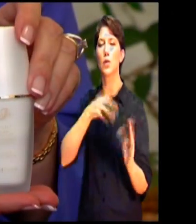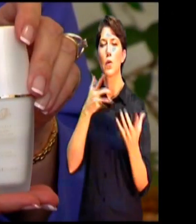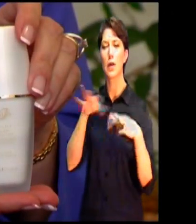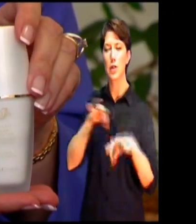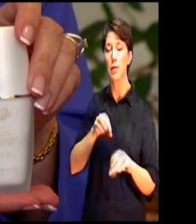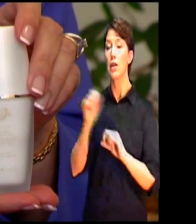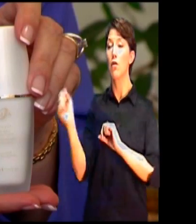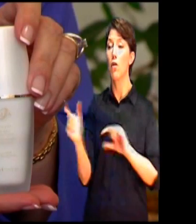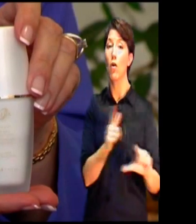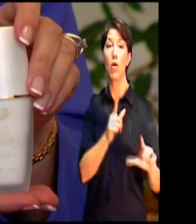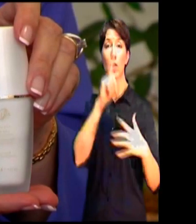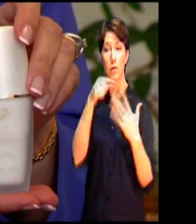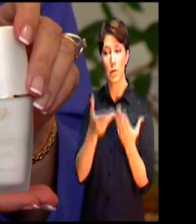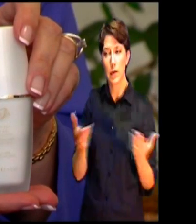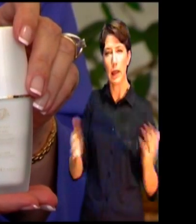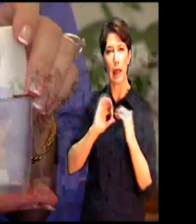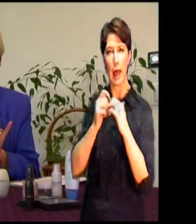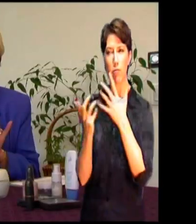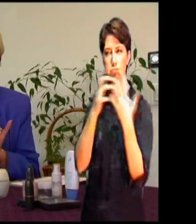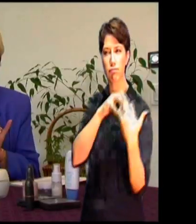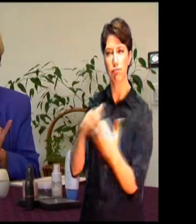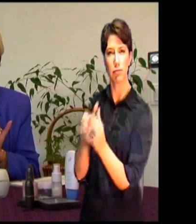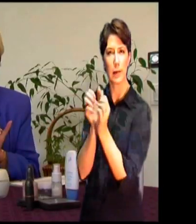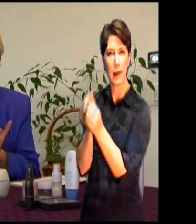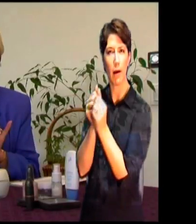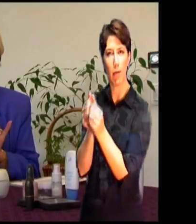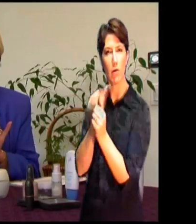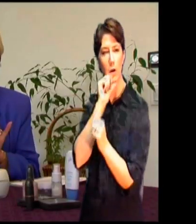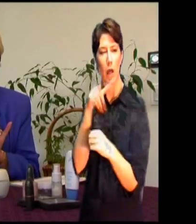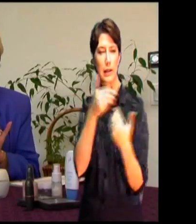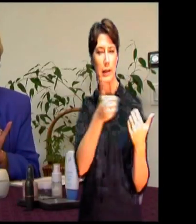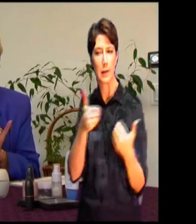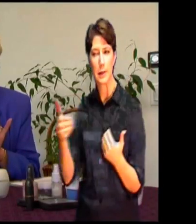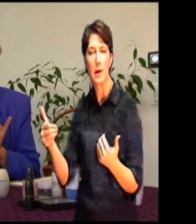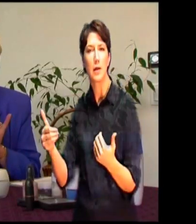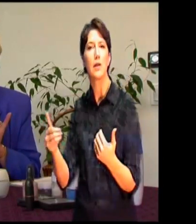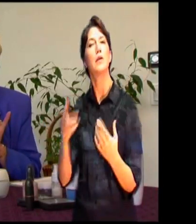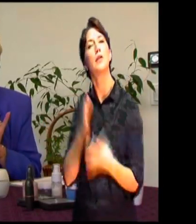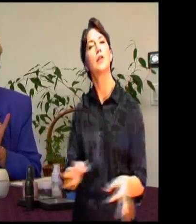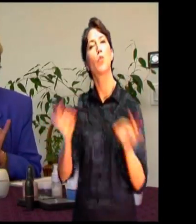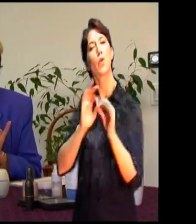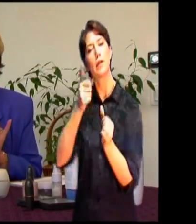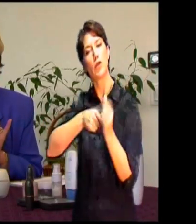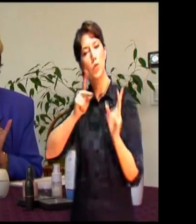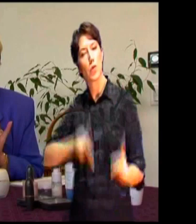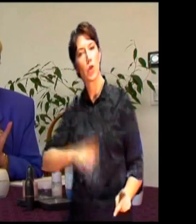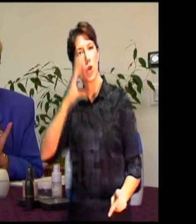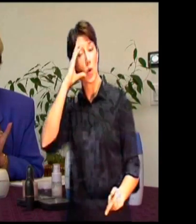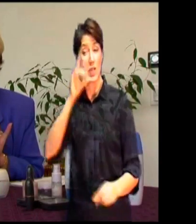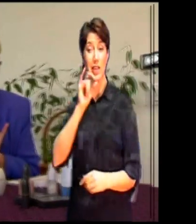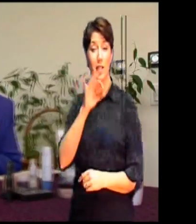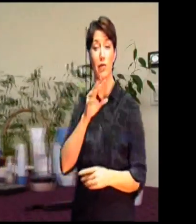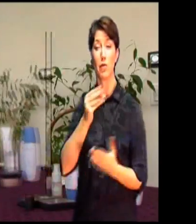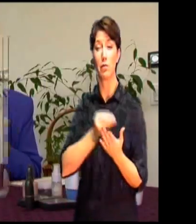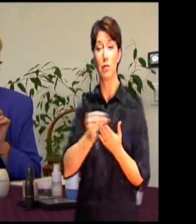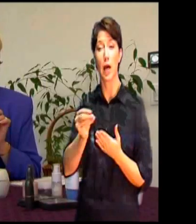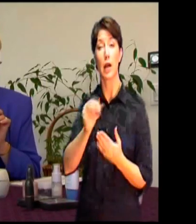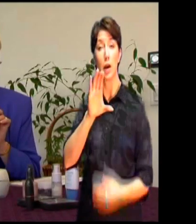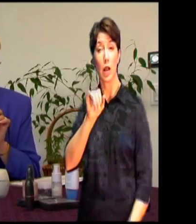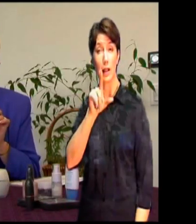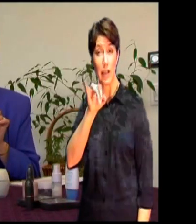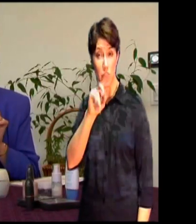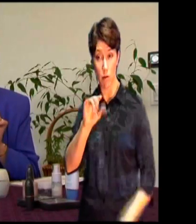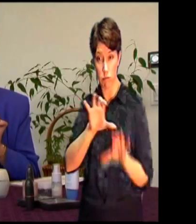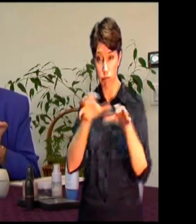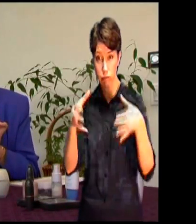together is very important. And it's very important that people understand purchasing a skin care collection will maximize their skin care